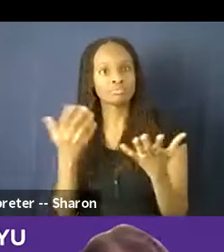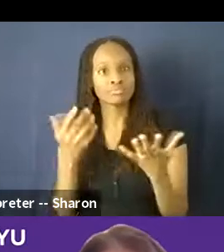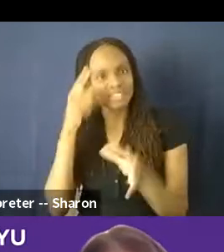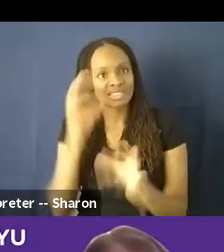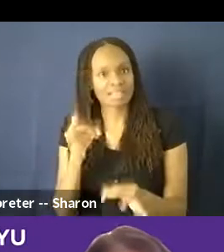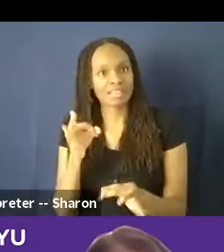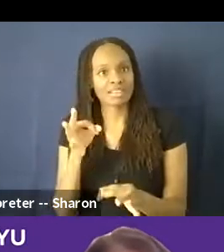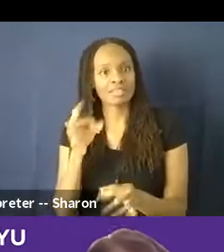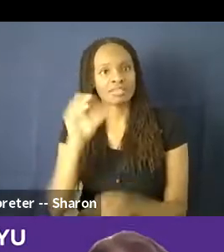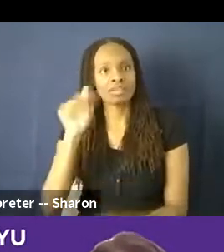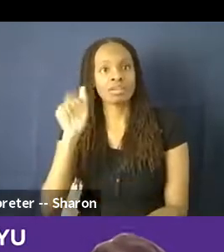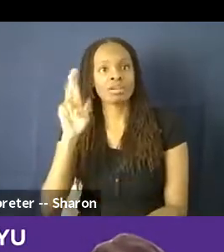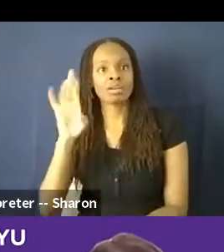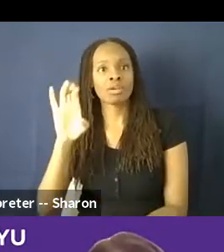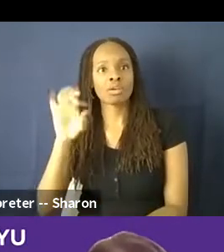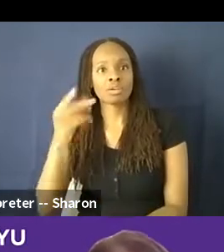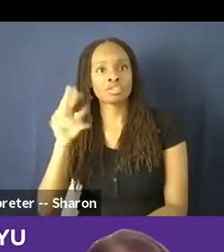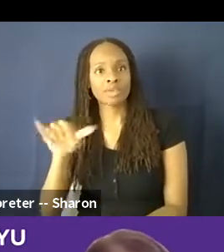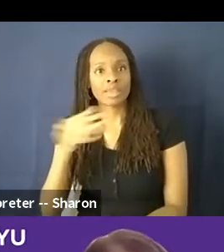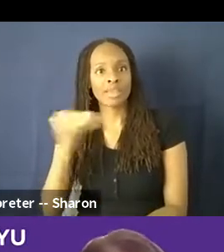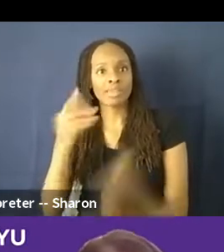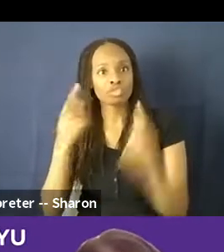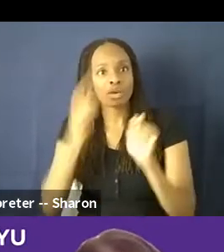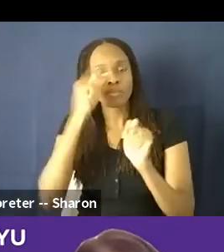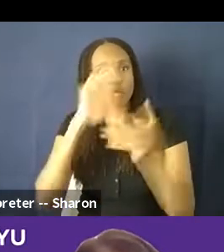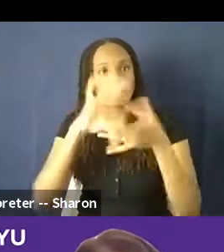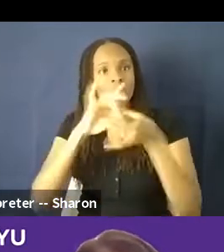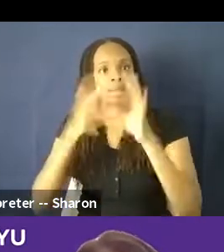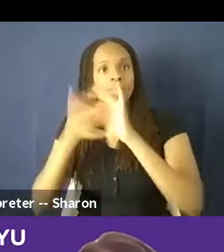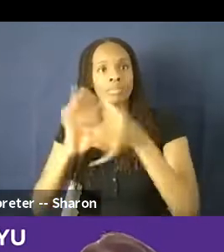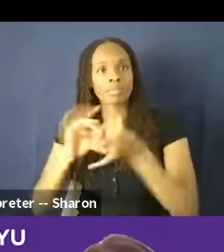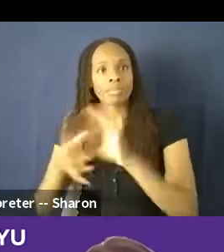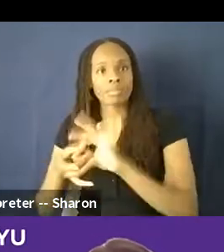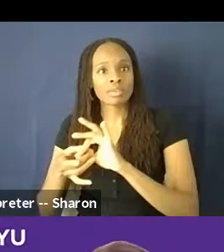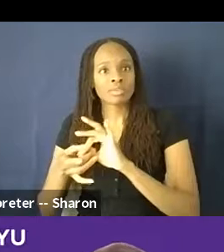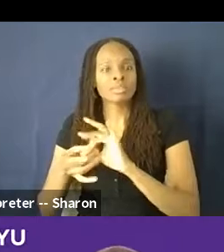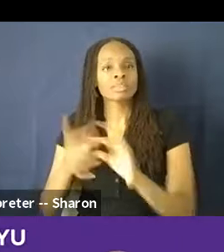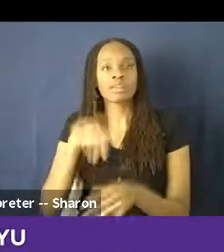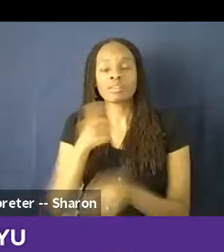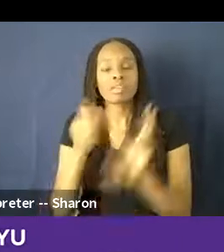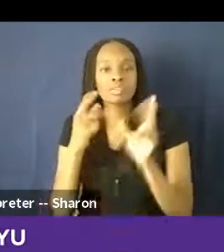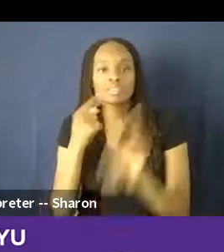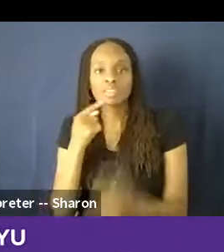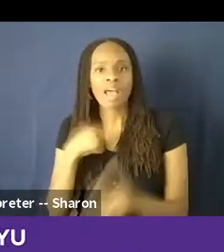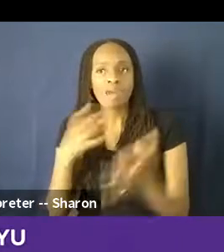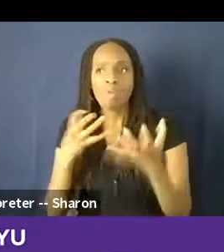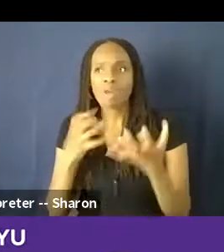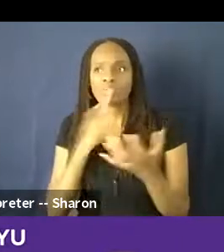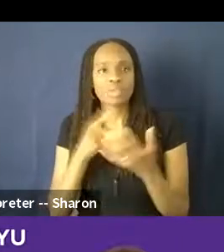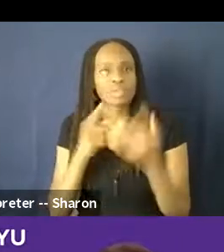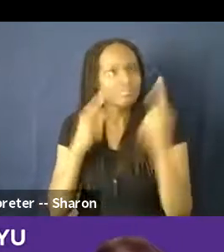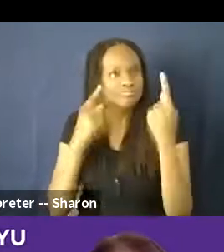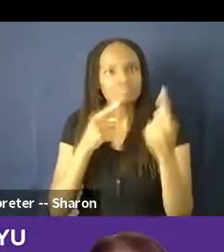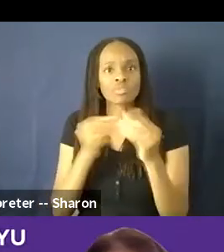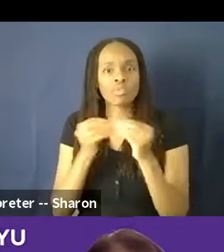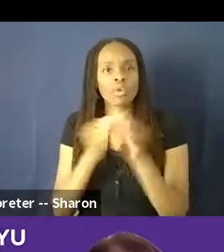Olympics. 11% said, wanted to further my ambition. And I think one of the most poignant data points